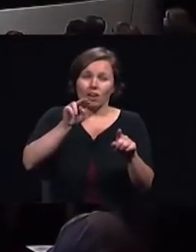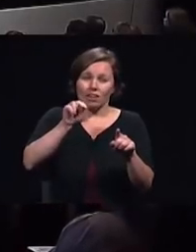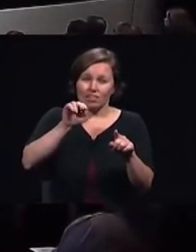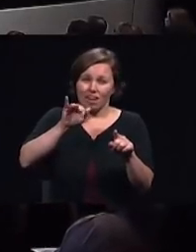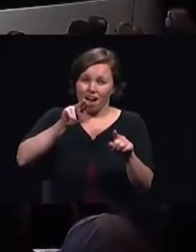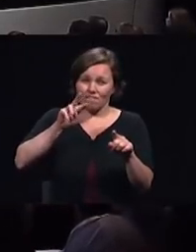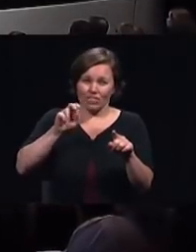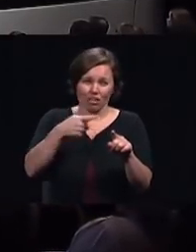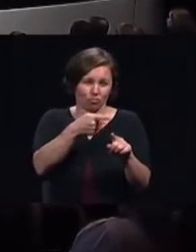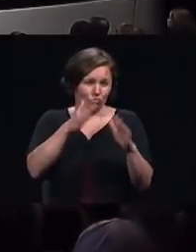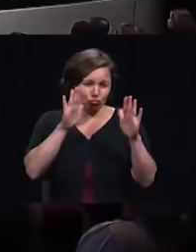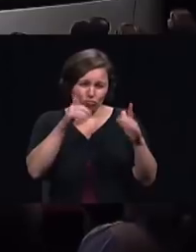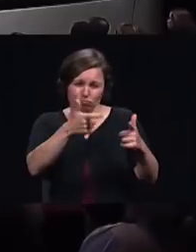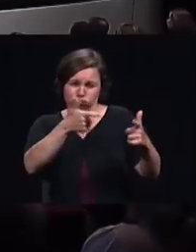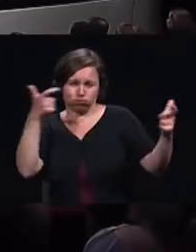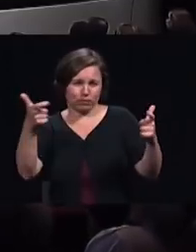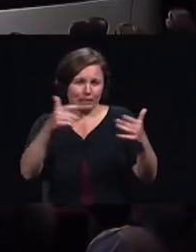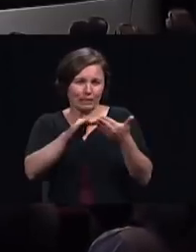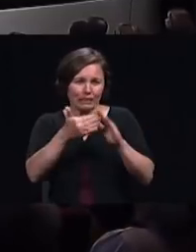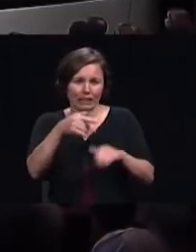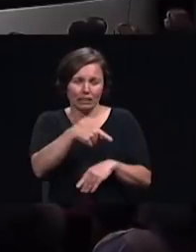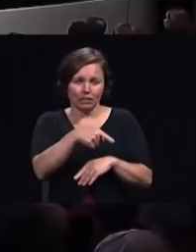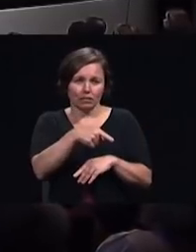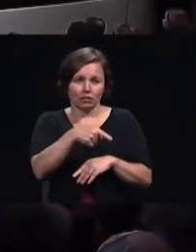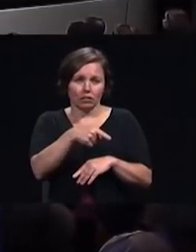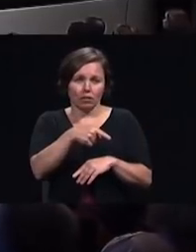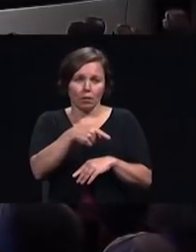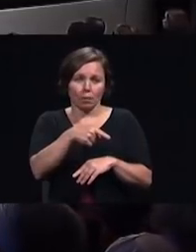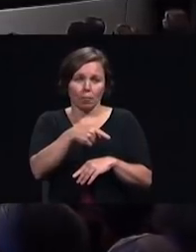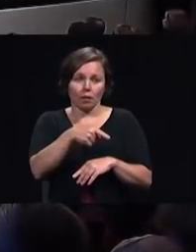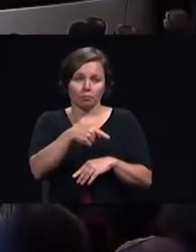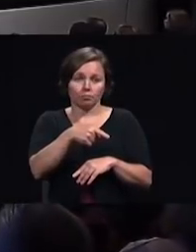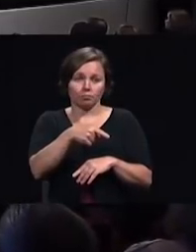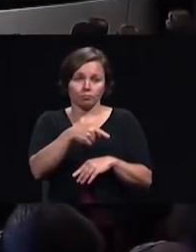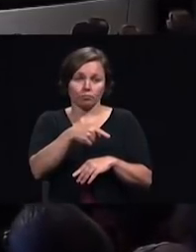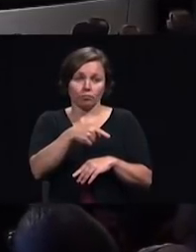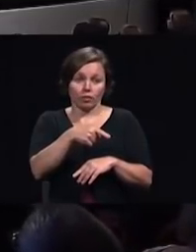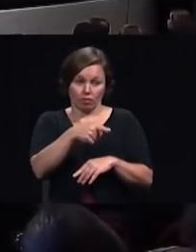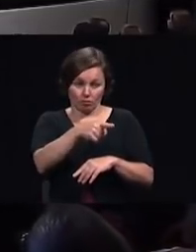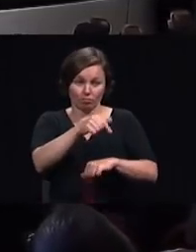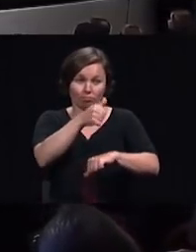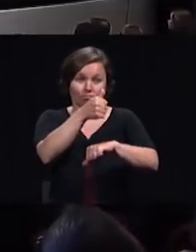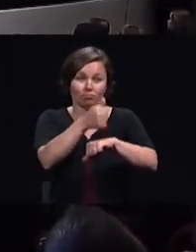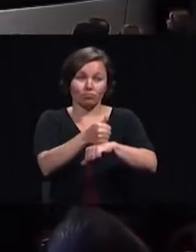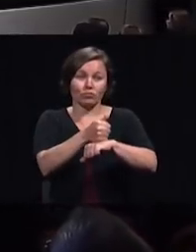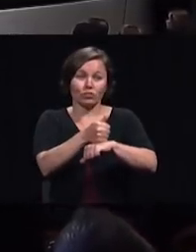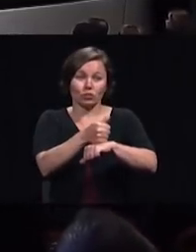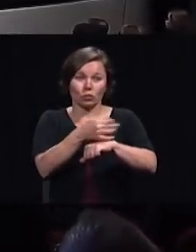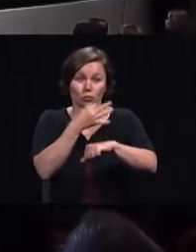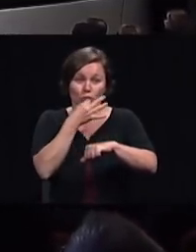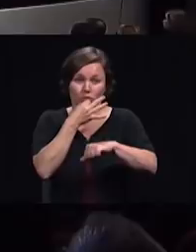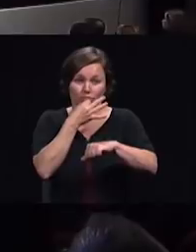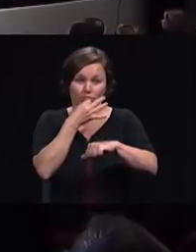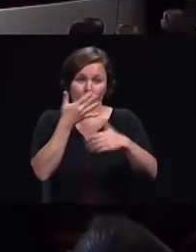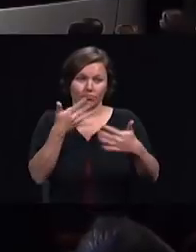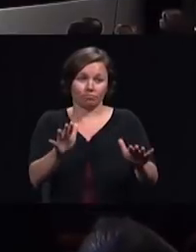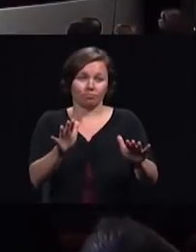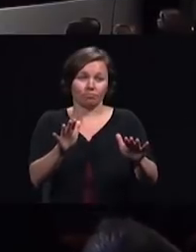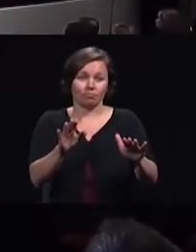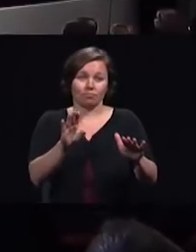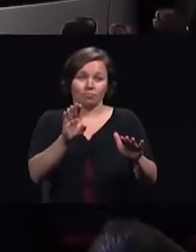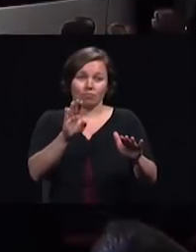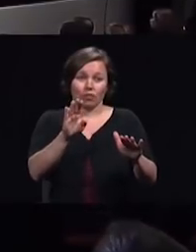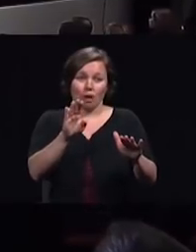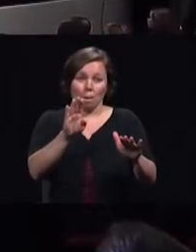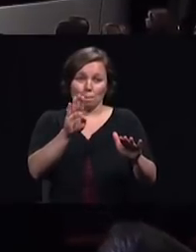soon after the Lord's intervention at the tower of Babel over time it had grown so large it